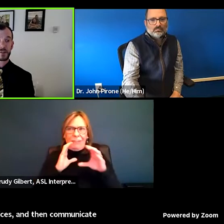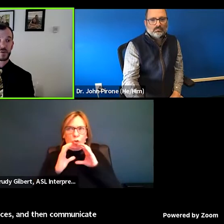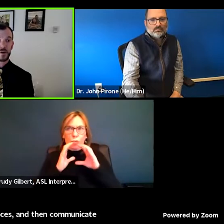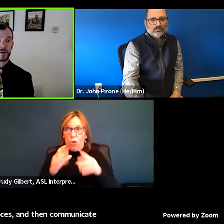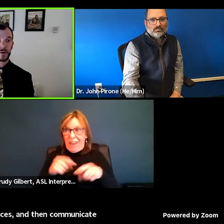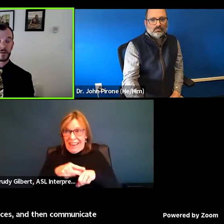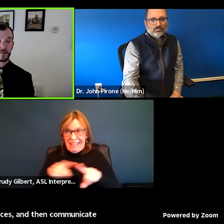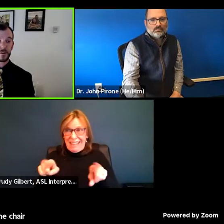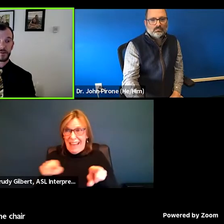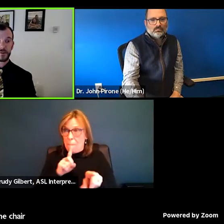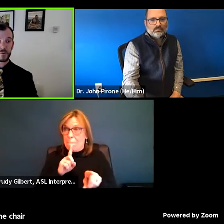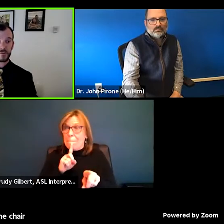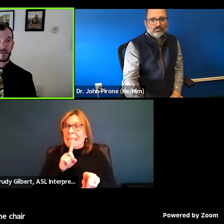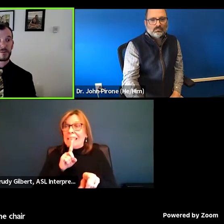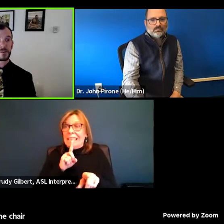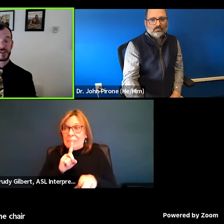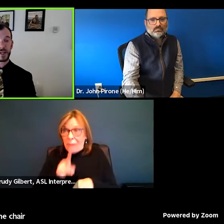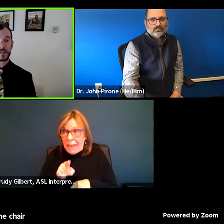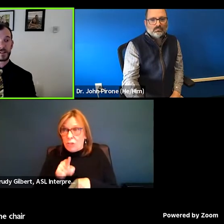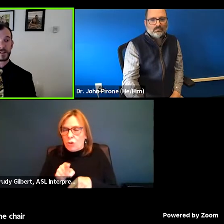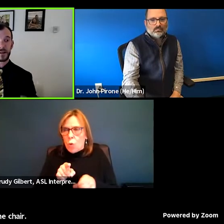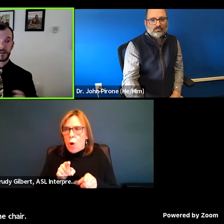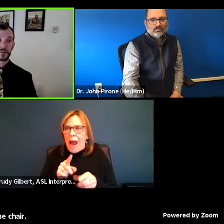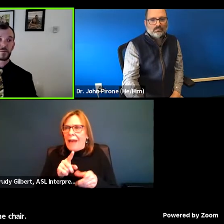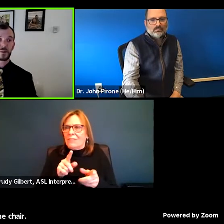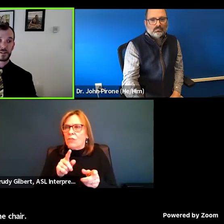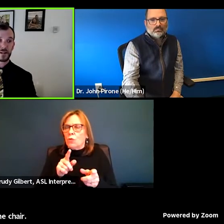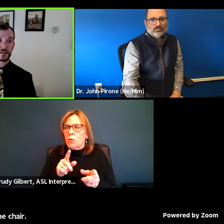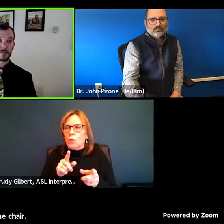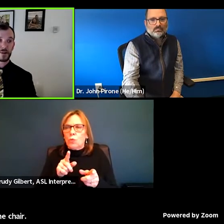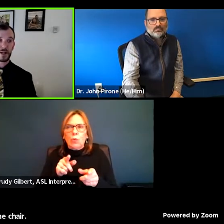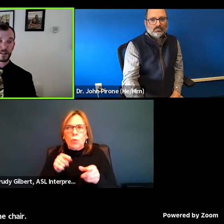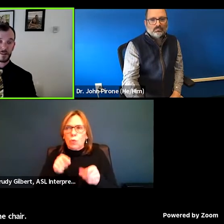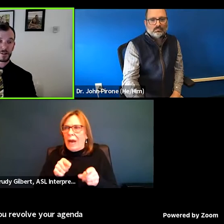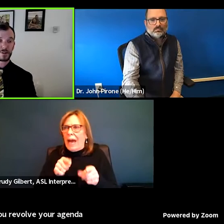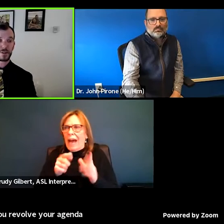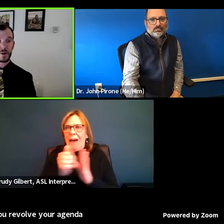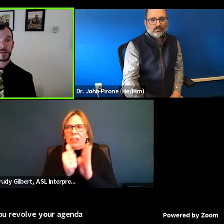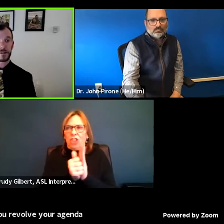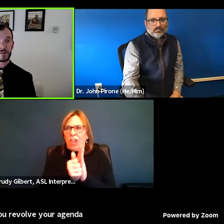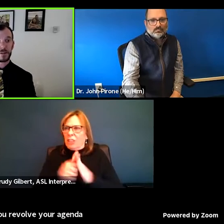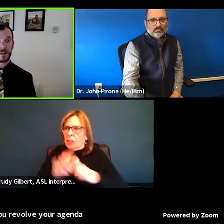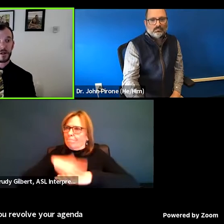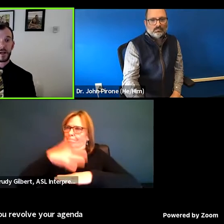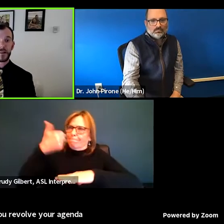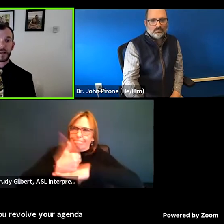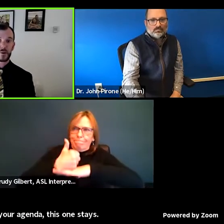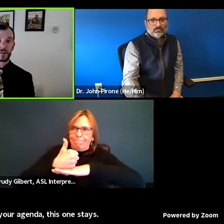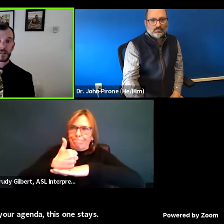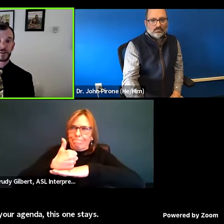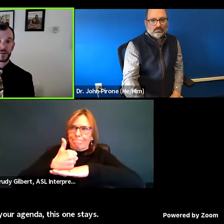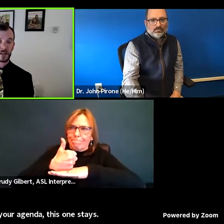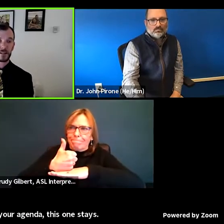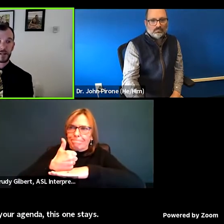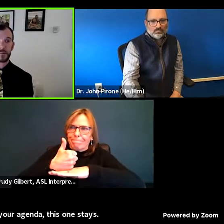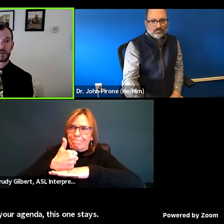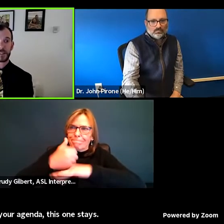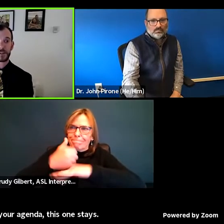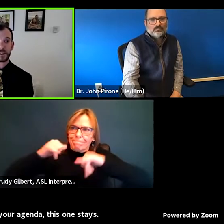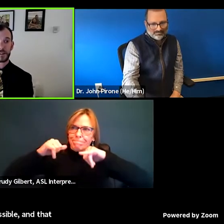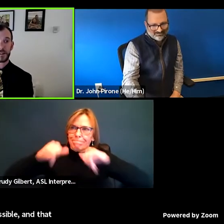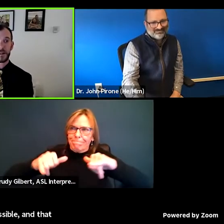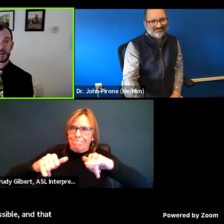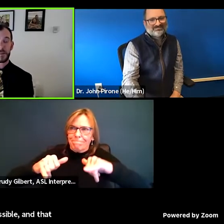make sure that as you revolve your agenda, this one stays put as much as possible. And that coordination, that